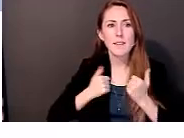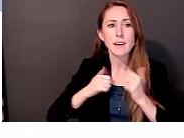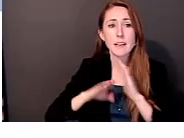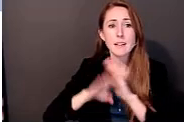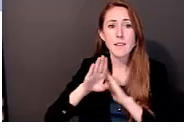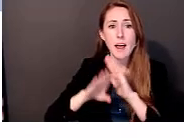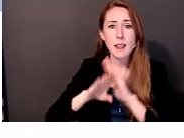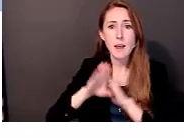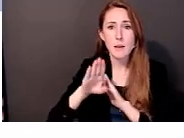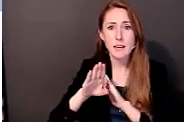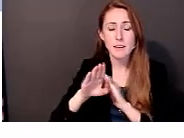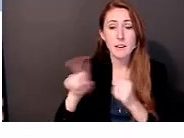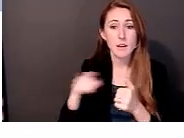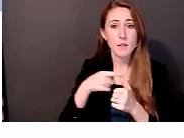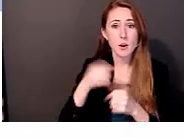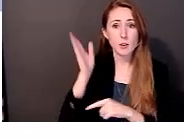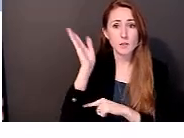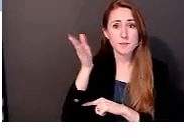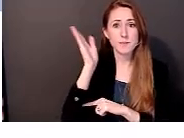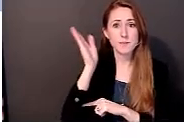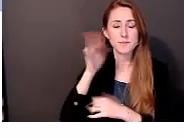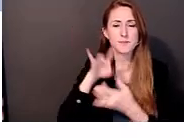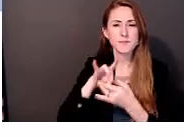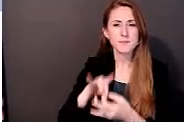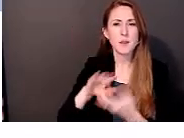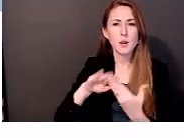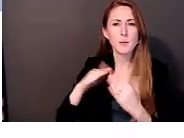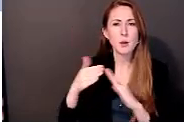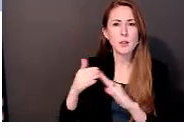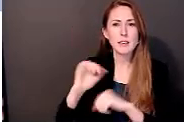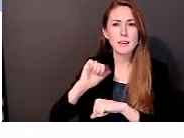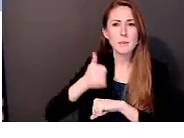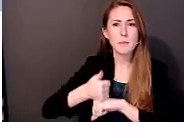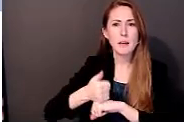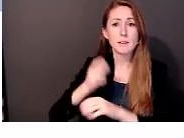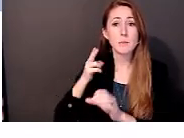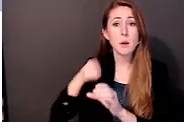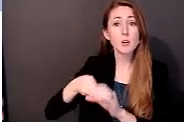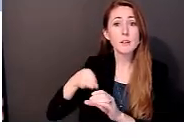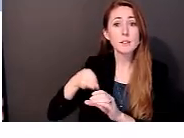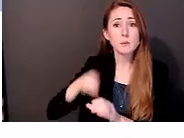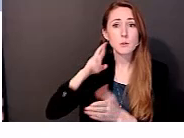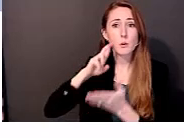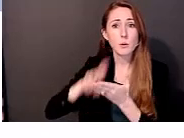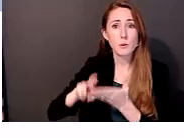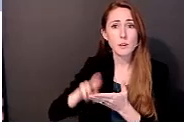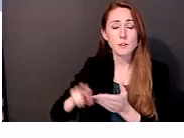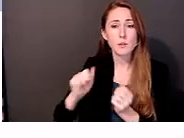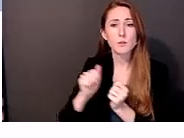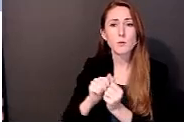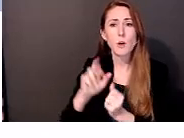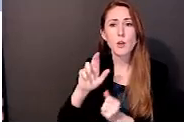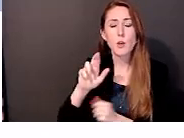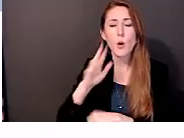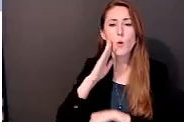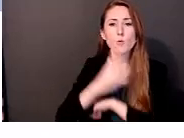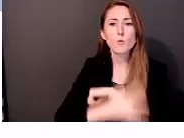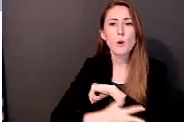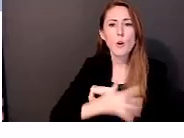Living. Our presenters for this panel are Lily Griman,